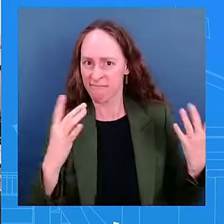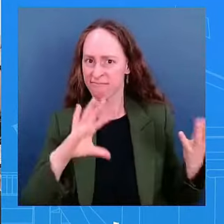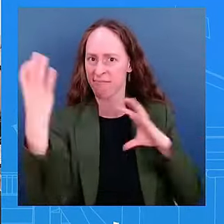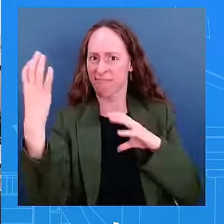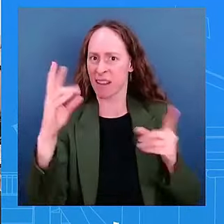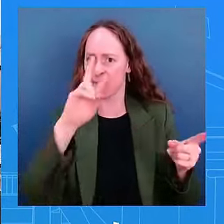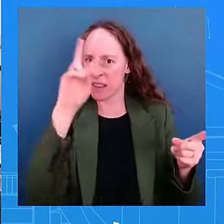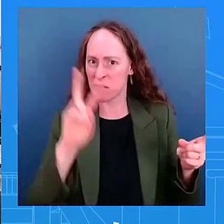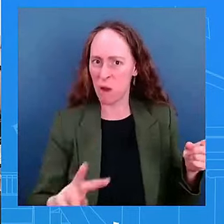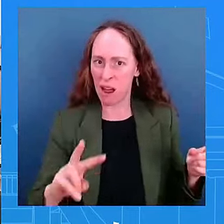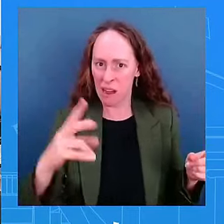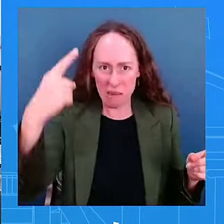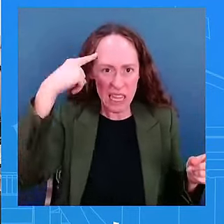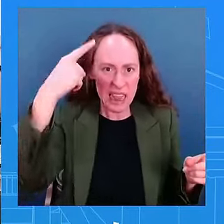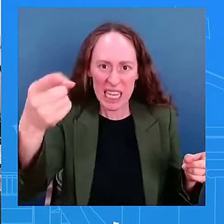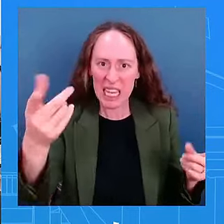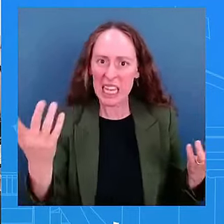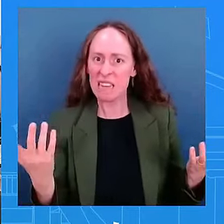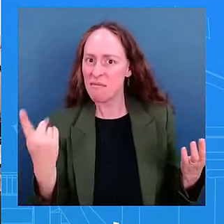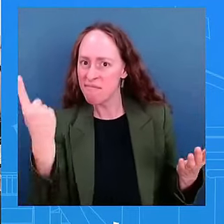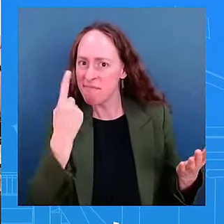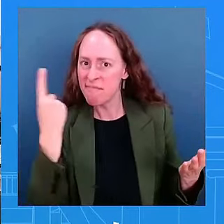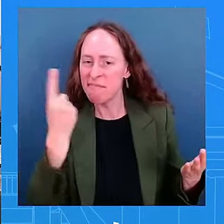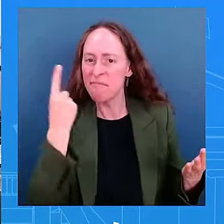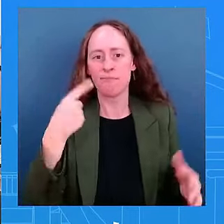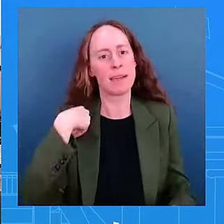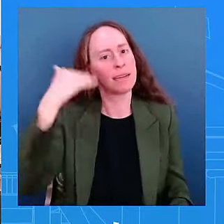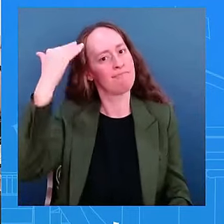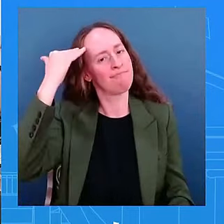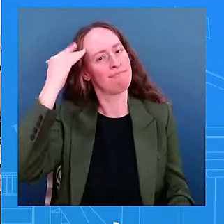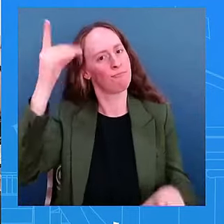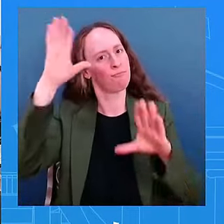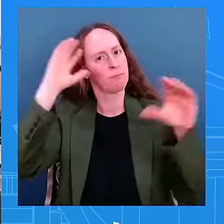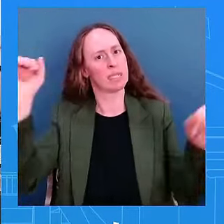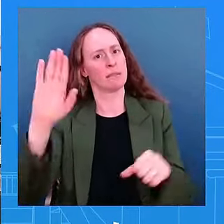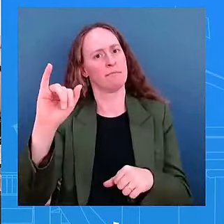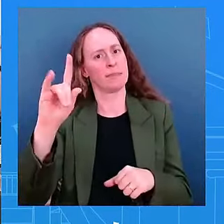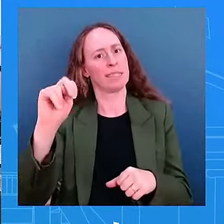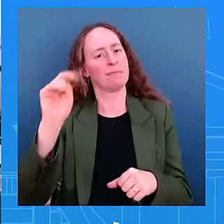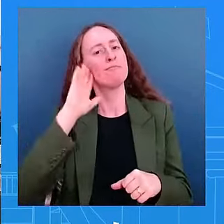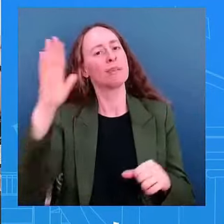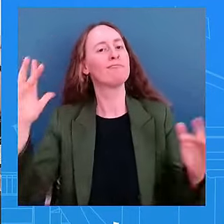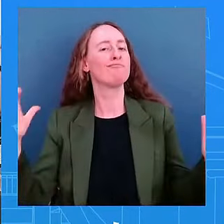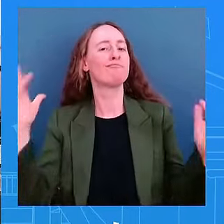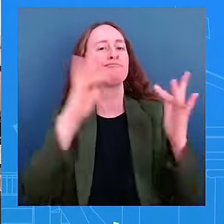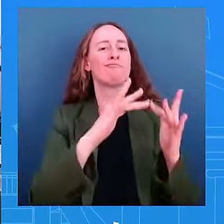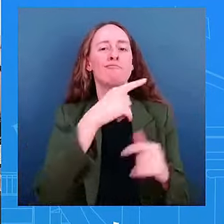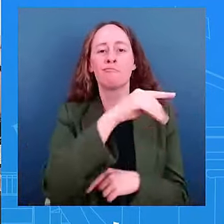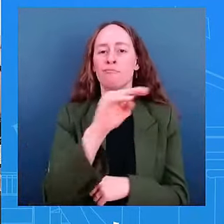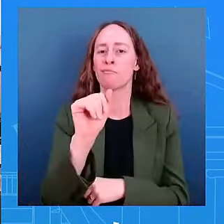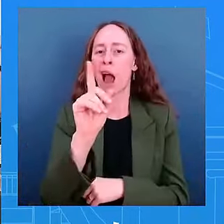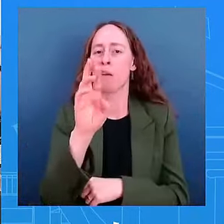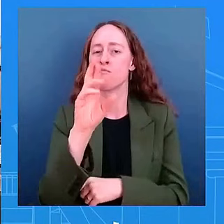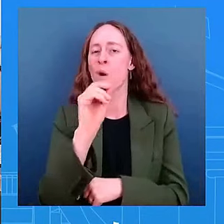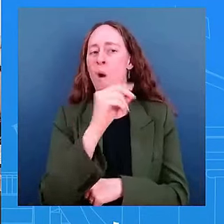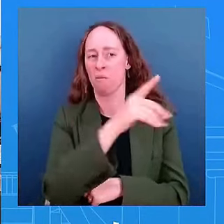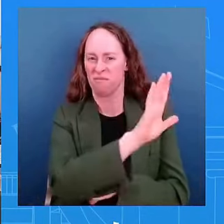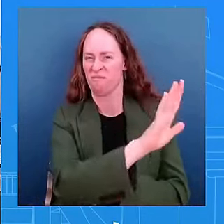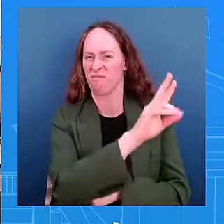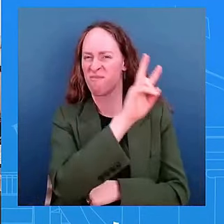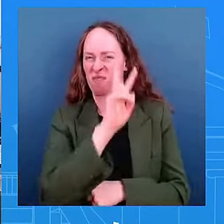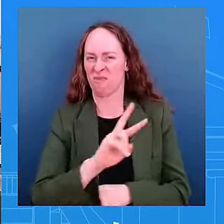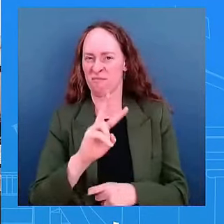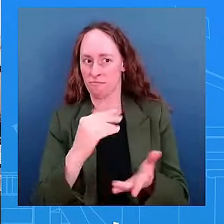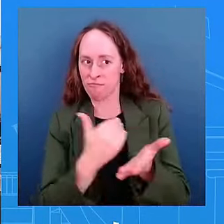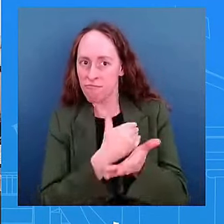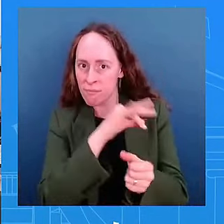know the president is speaking with president lula brasil later but um just wondering if there's any progress on how uh the u.s is trying to